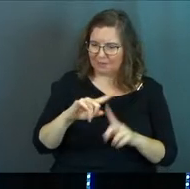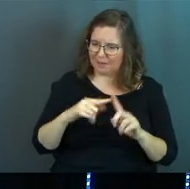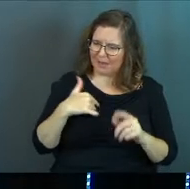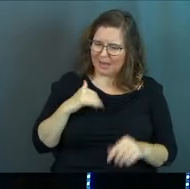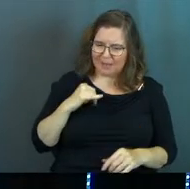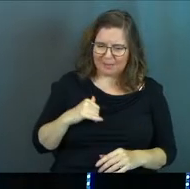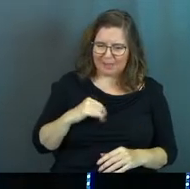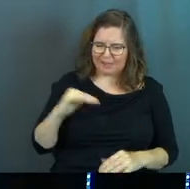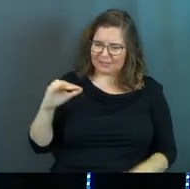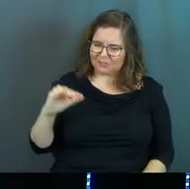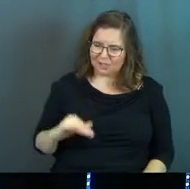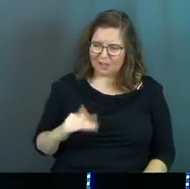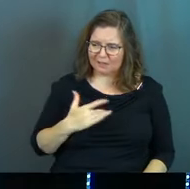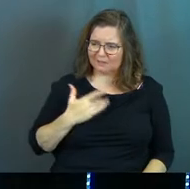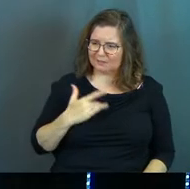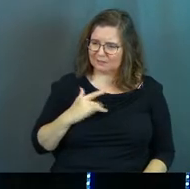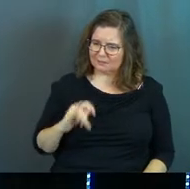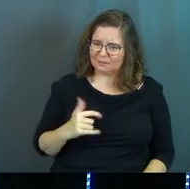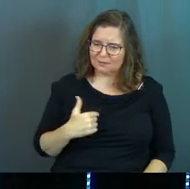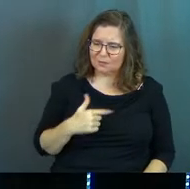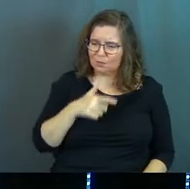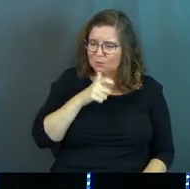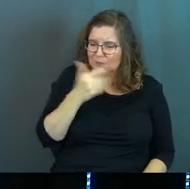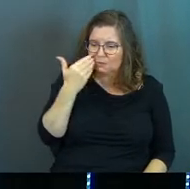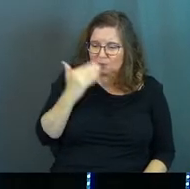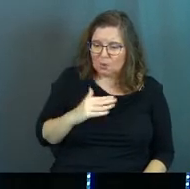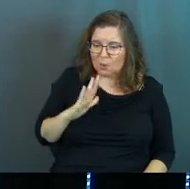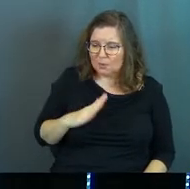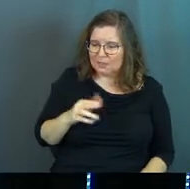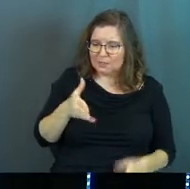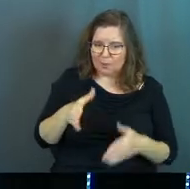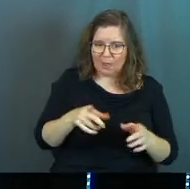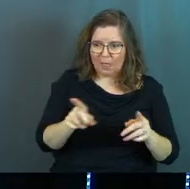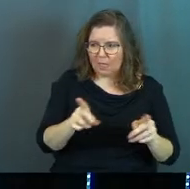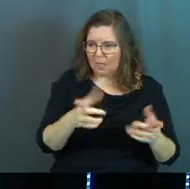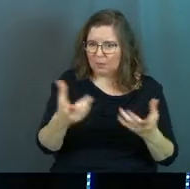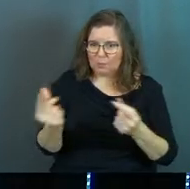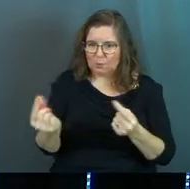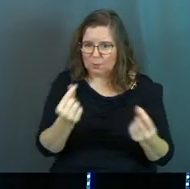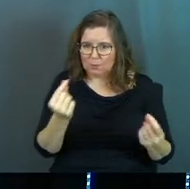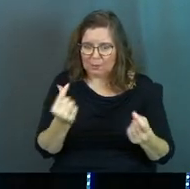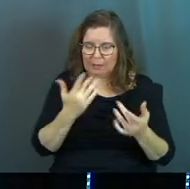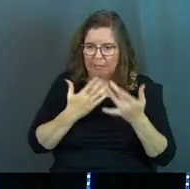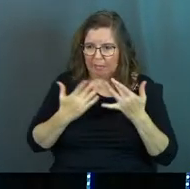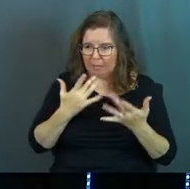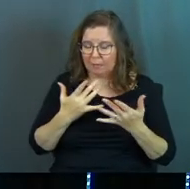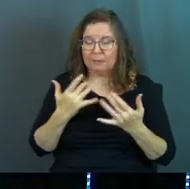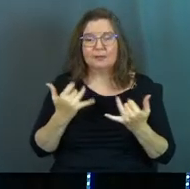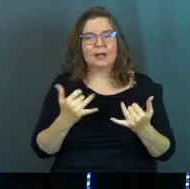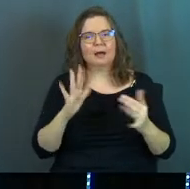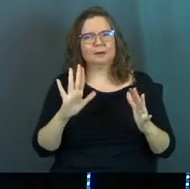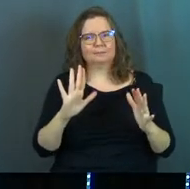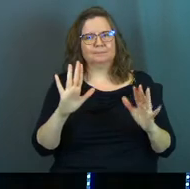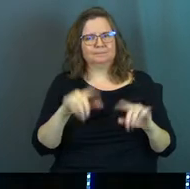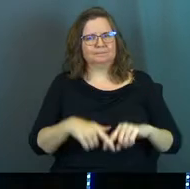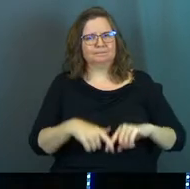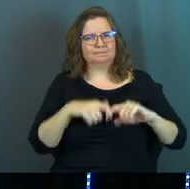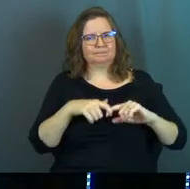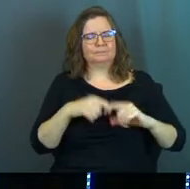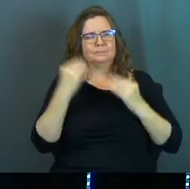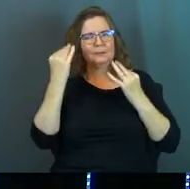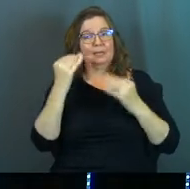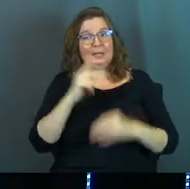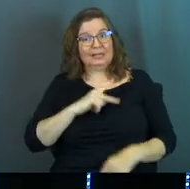I am like a little child who doesn't know his way around. Now, take this in for a second.